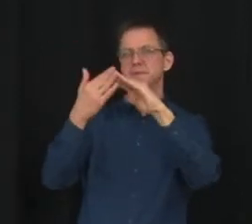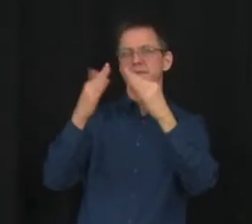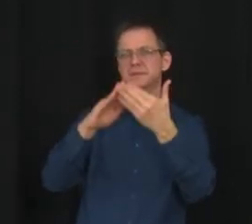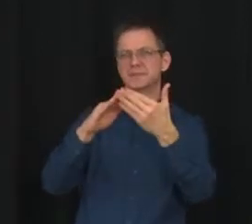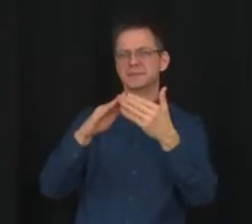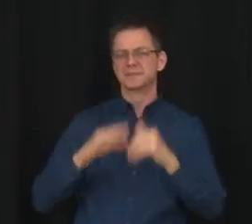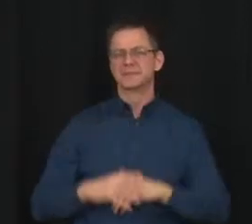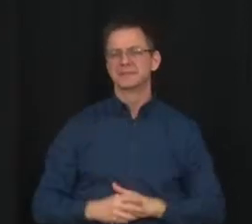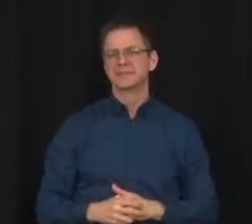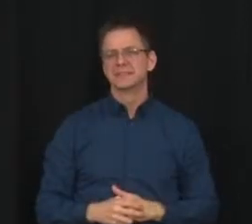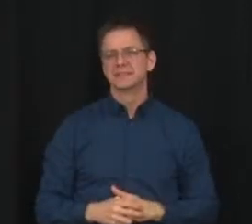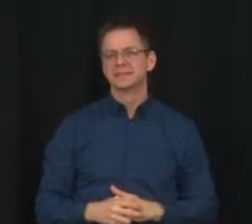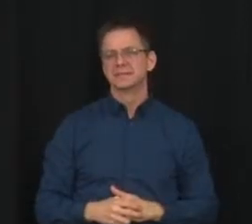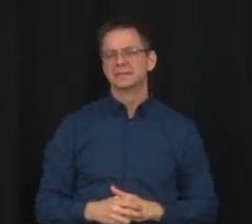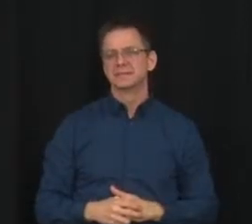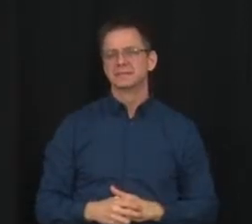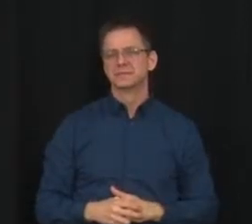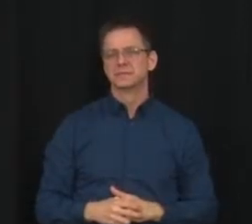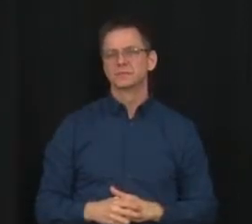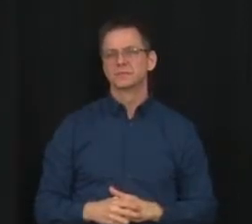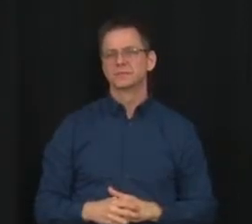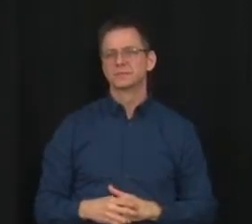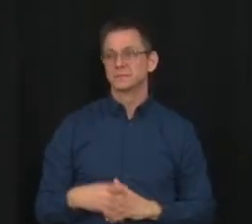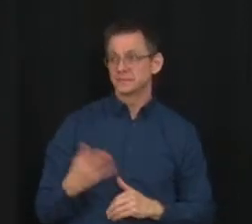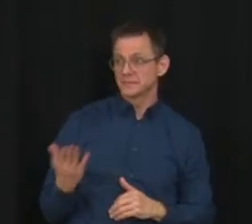Thank you, Dr. Hinshaw. for your follow-up question?